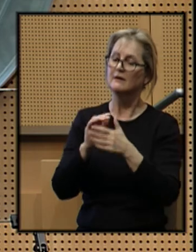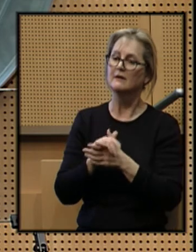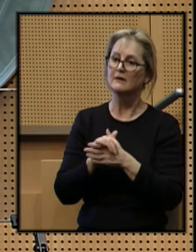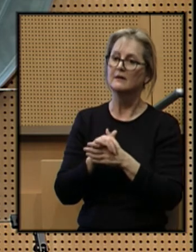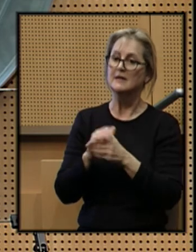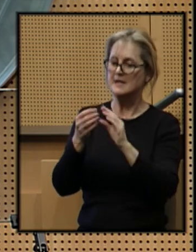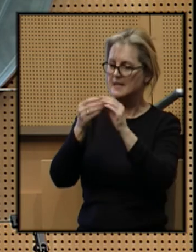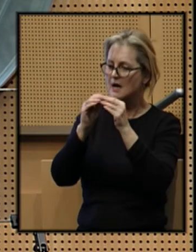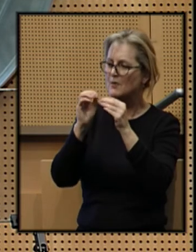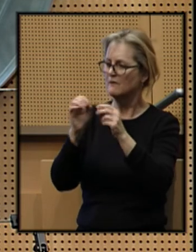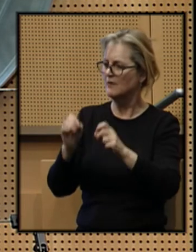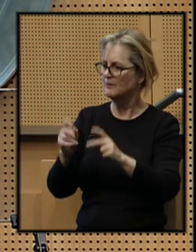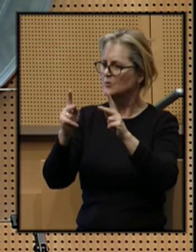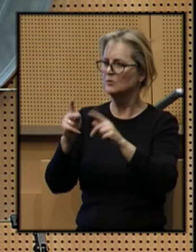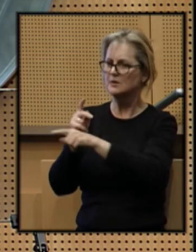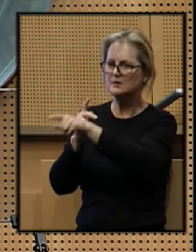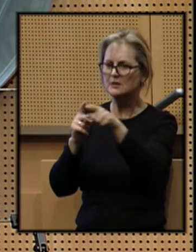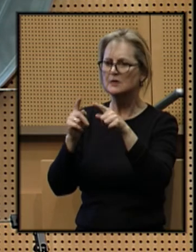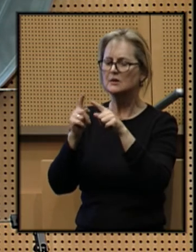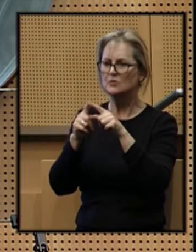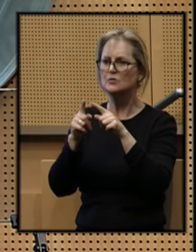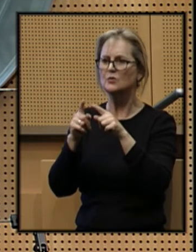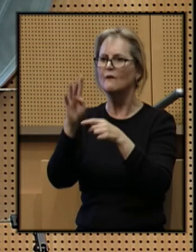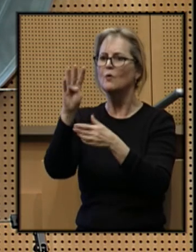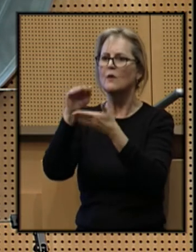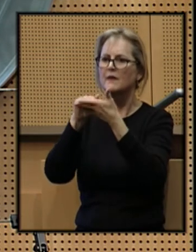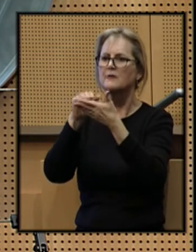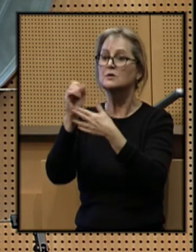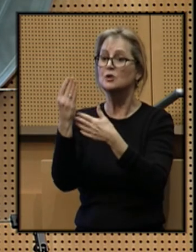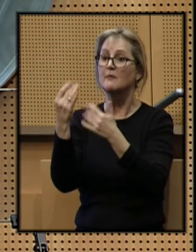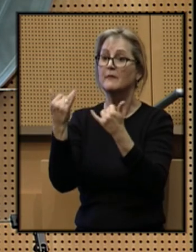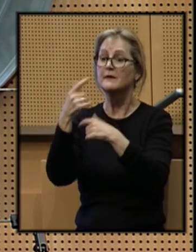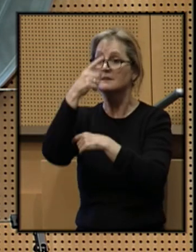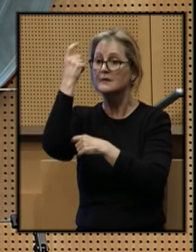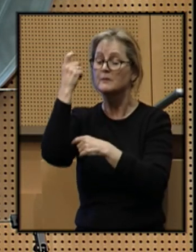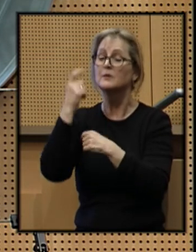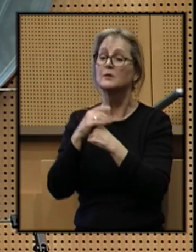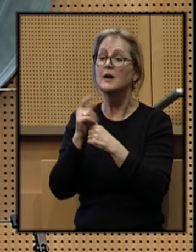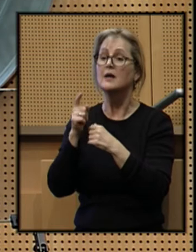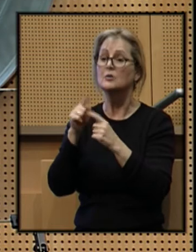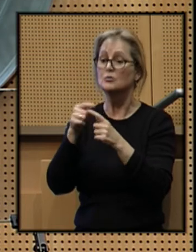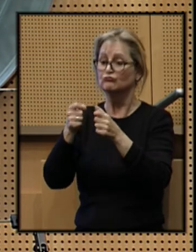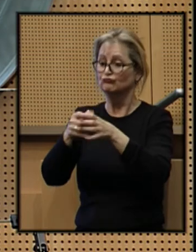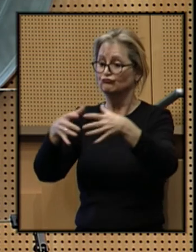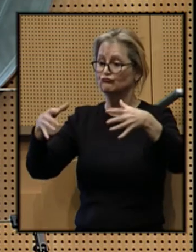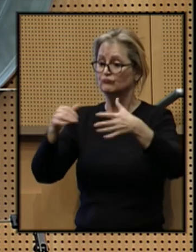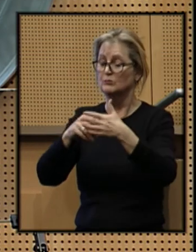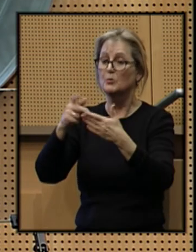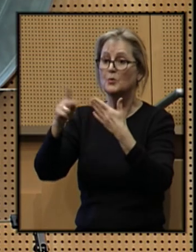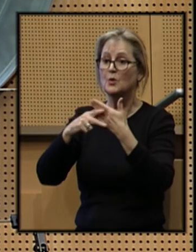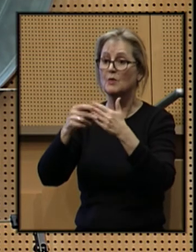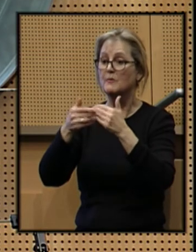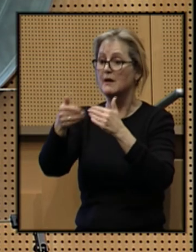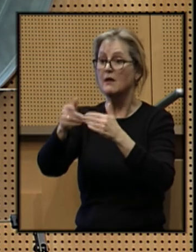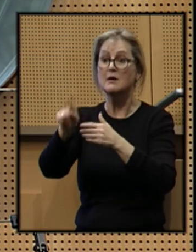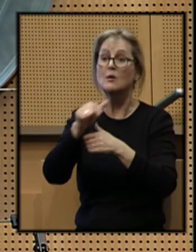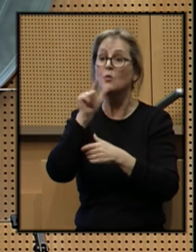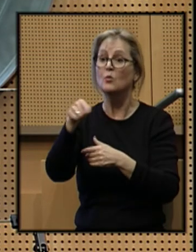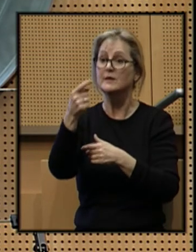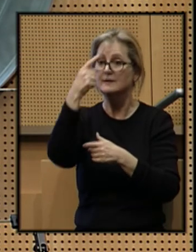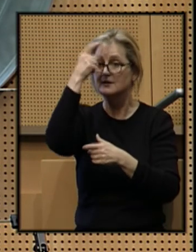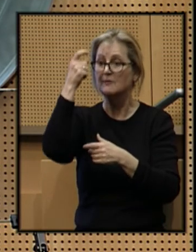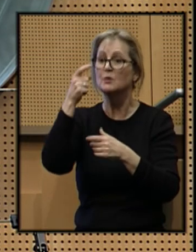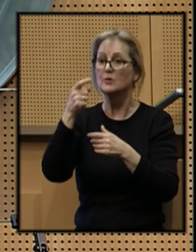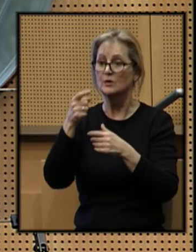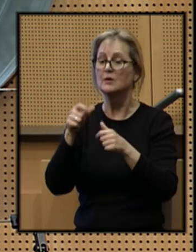The number of opportunities to 4,000 jobs this summer. And to expand that program beyond the summer and